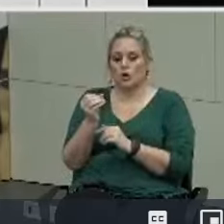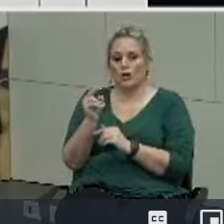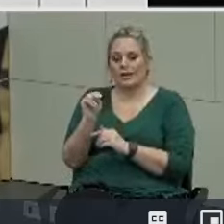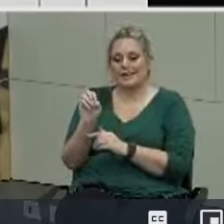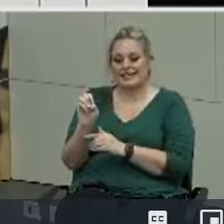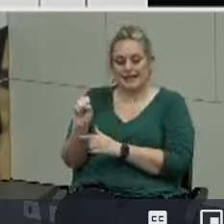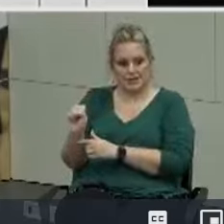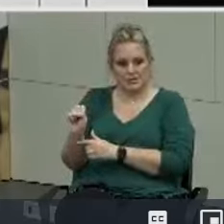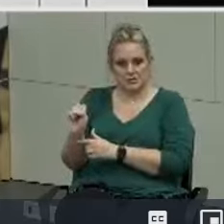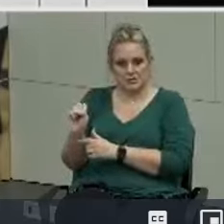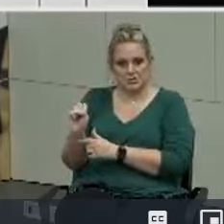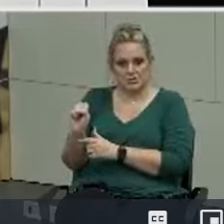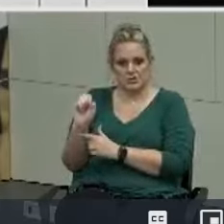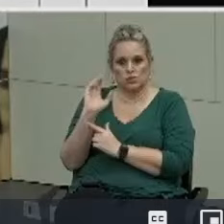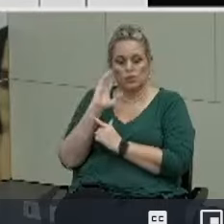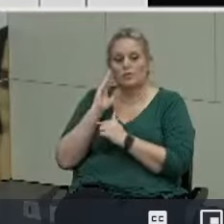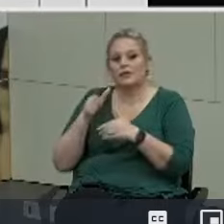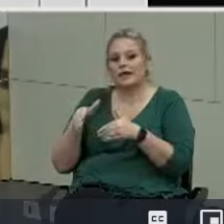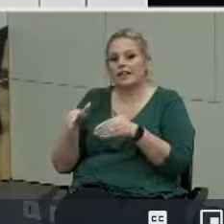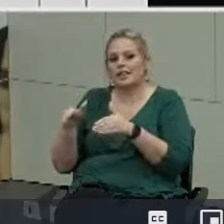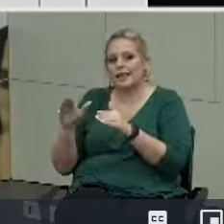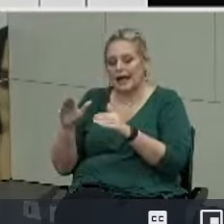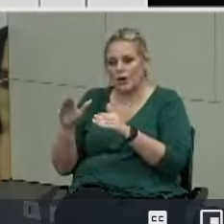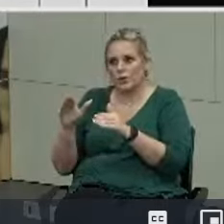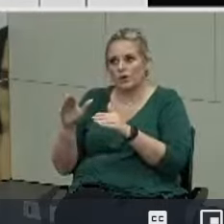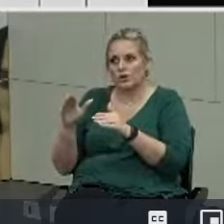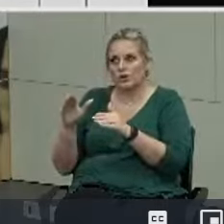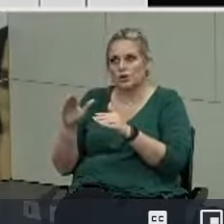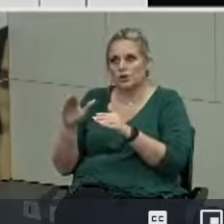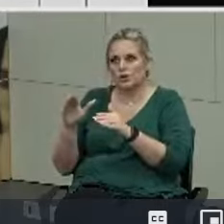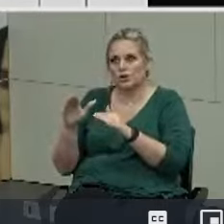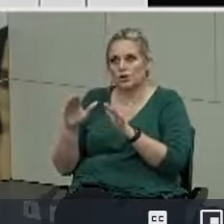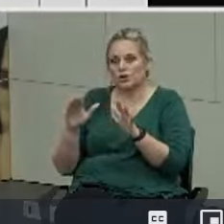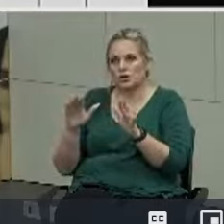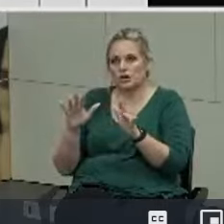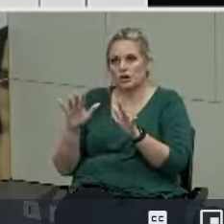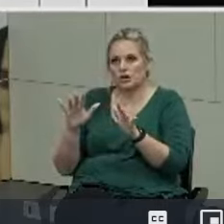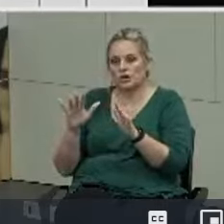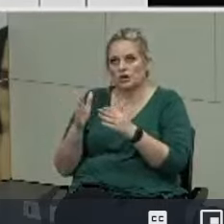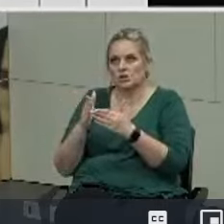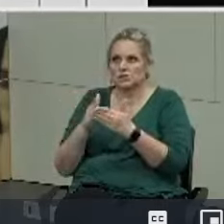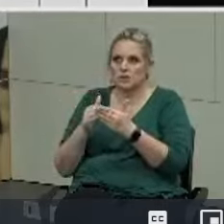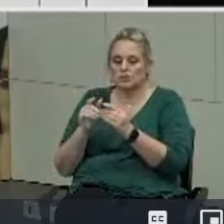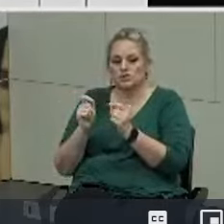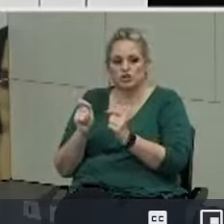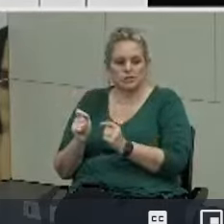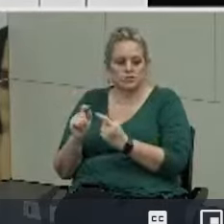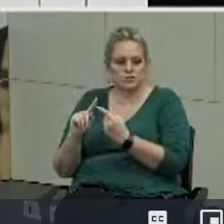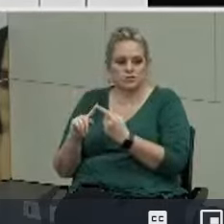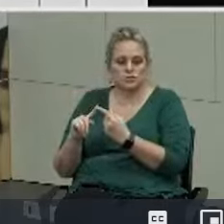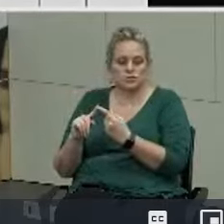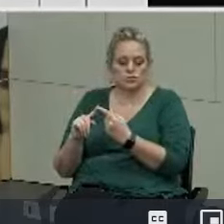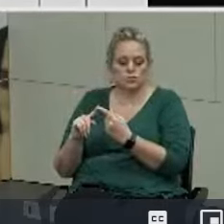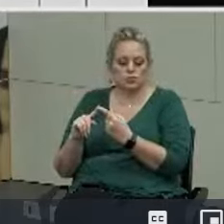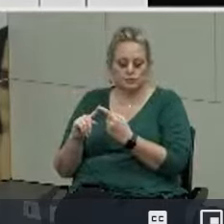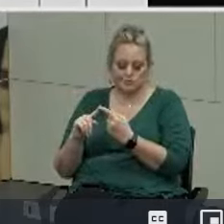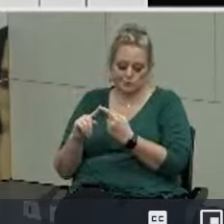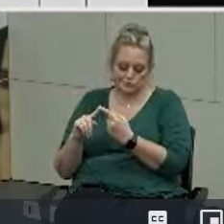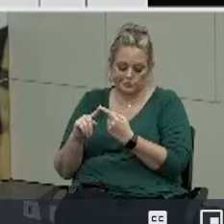would be allowed in in the schools and make minimum some changes to um